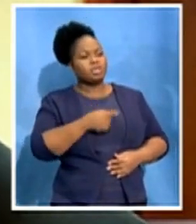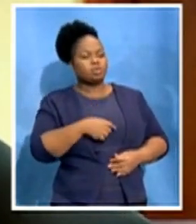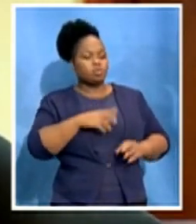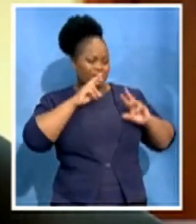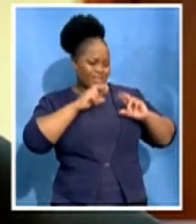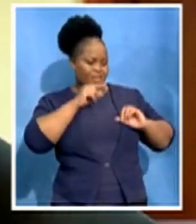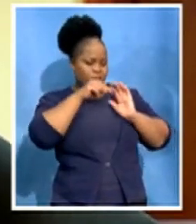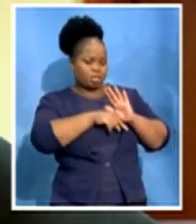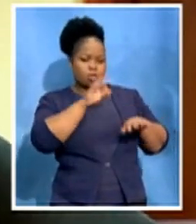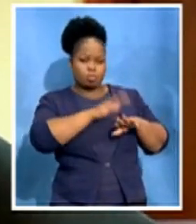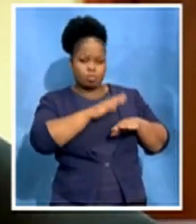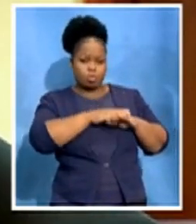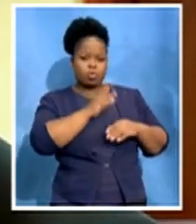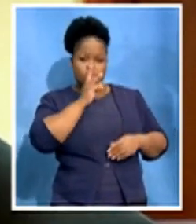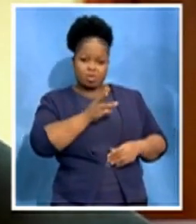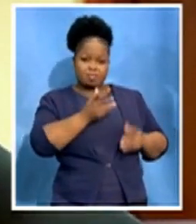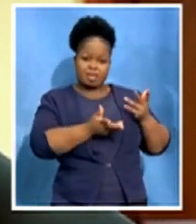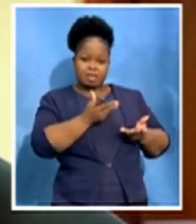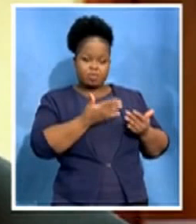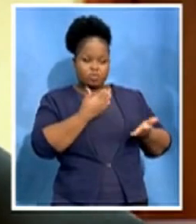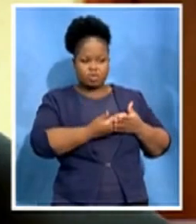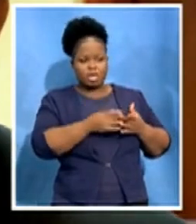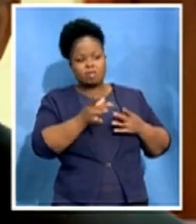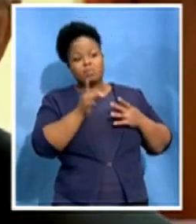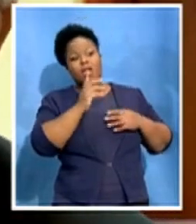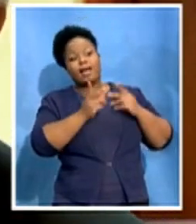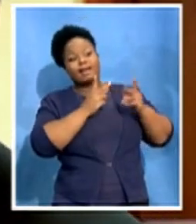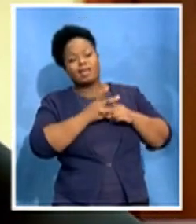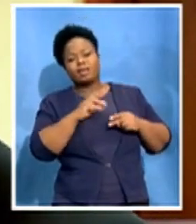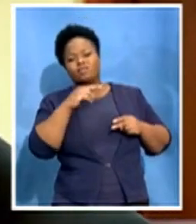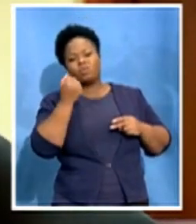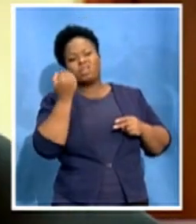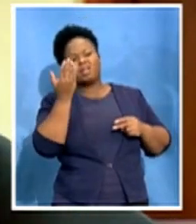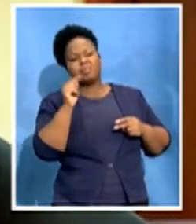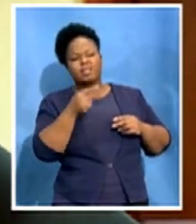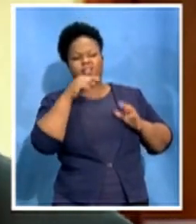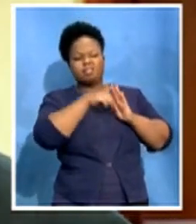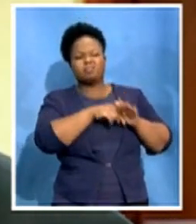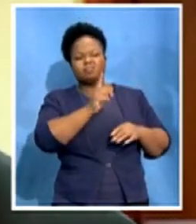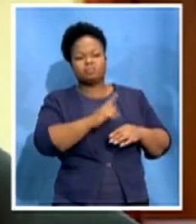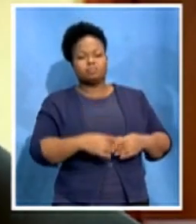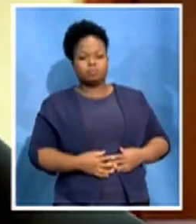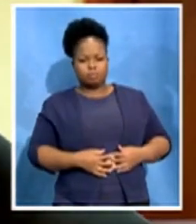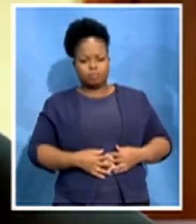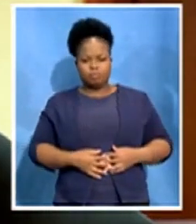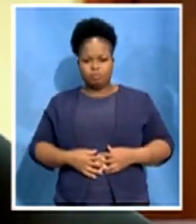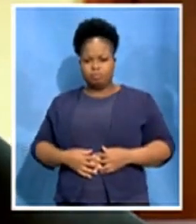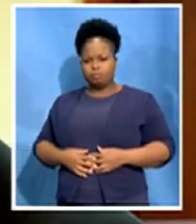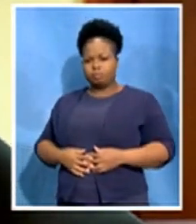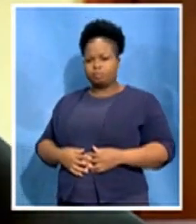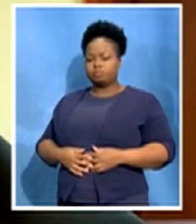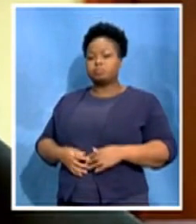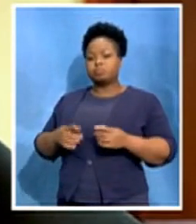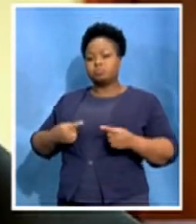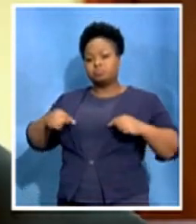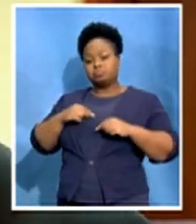take up this option of appealing. What will that appeal entail? Well, we are of the view that the judge has not